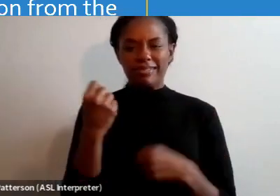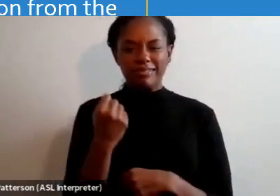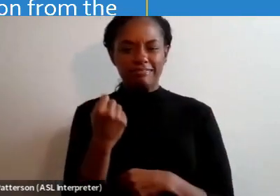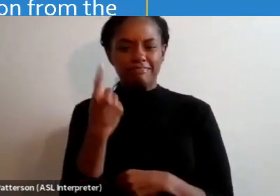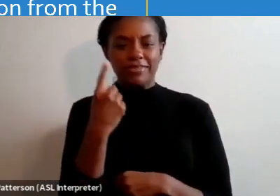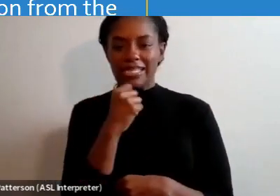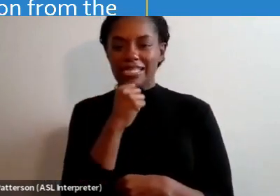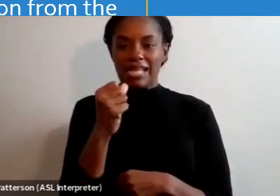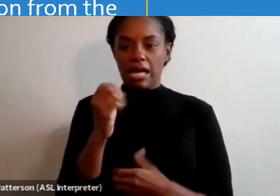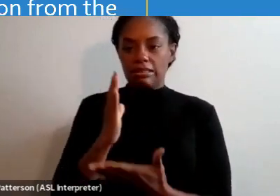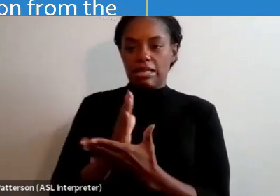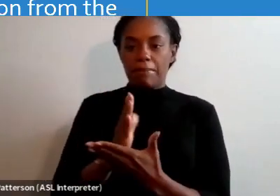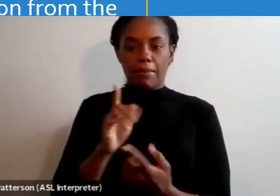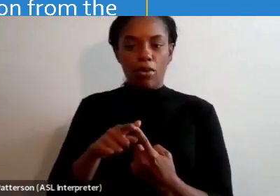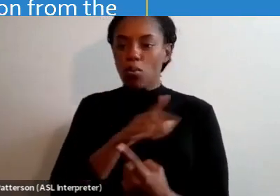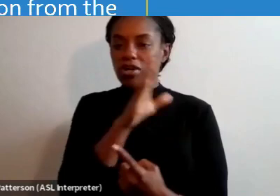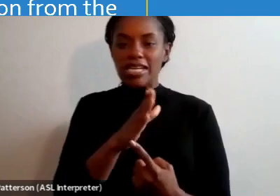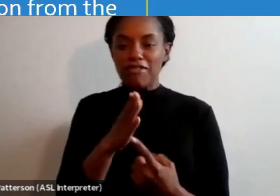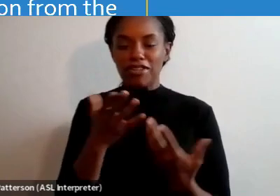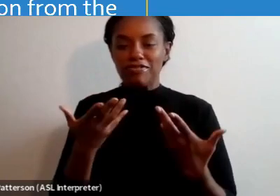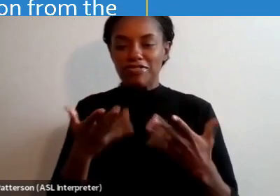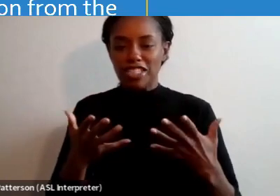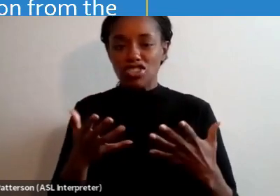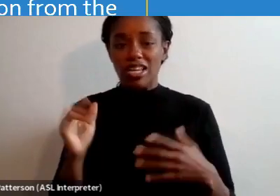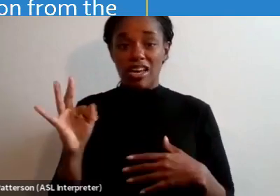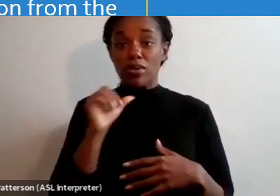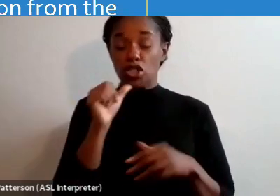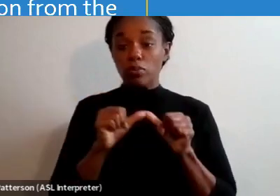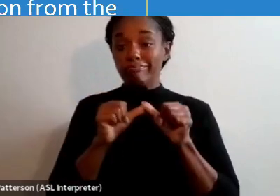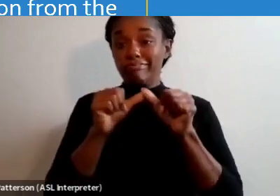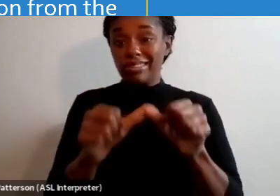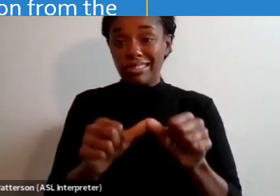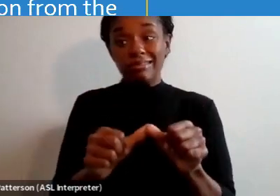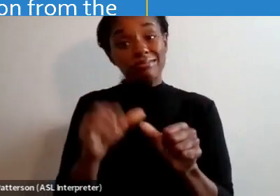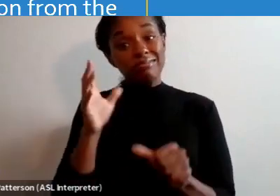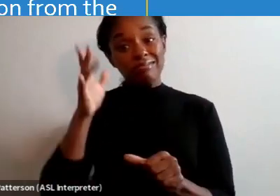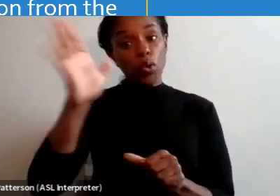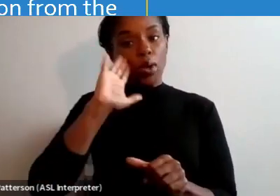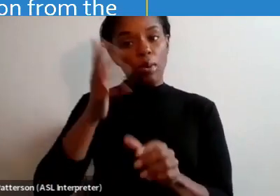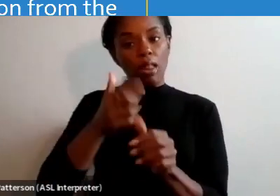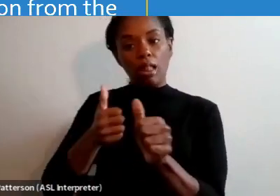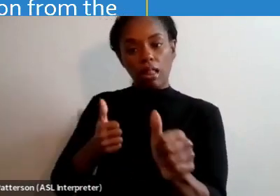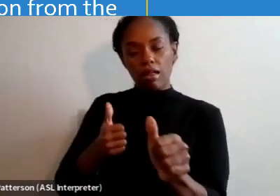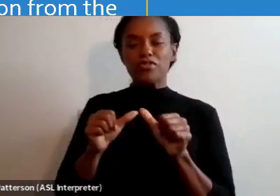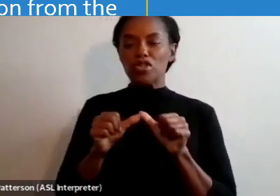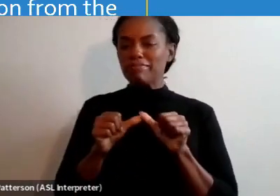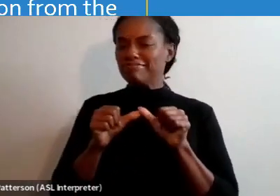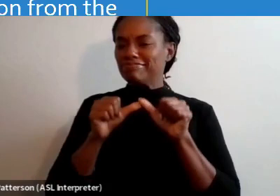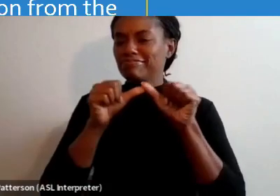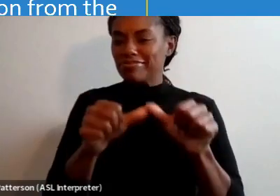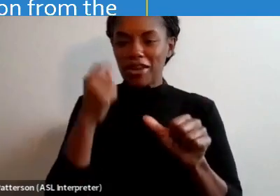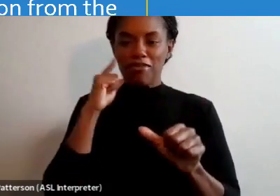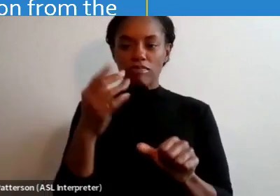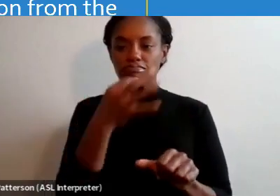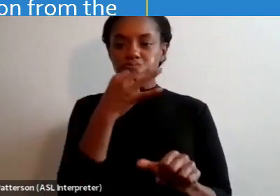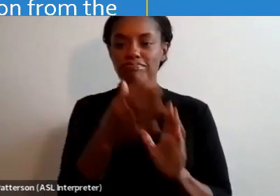finished. If we don't move forward, eventually we will fall behind. So keep pushing forward towards mastery. Who knows,